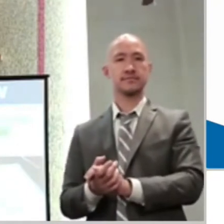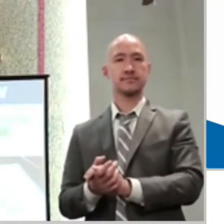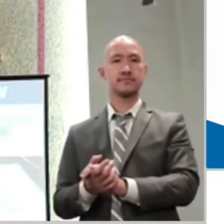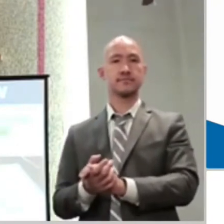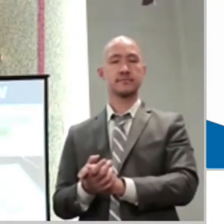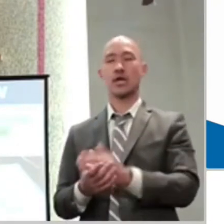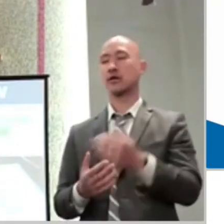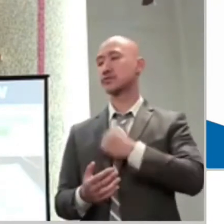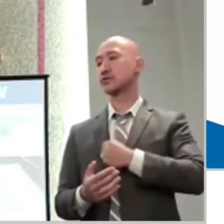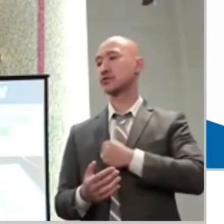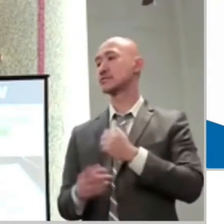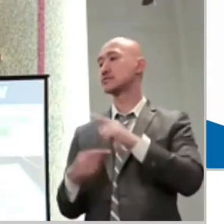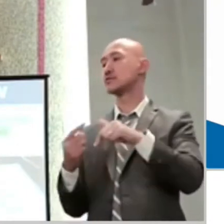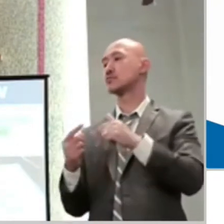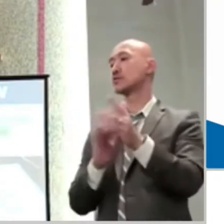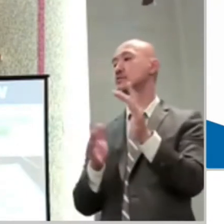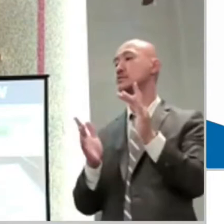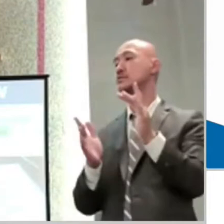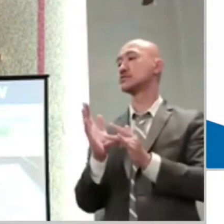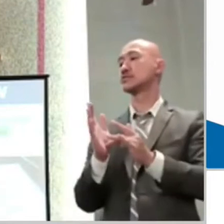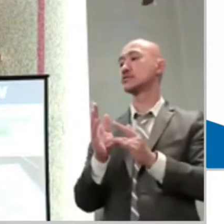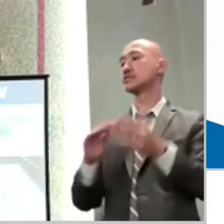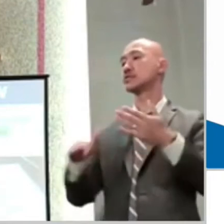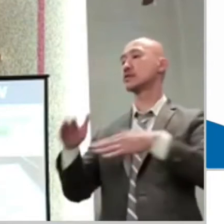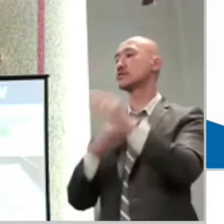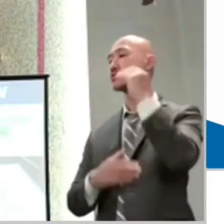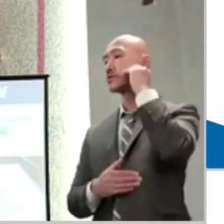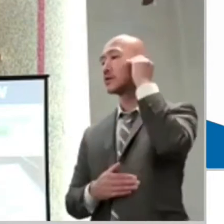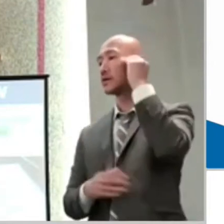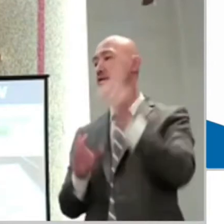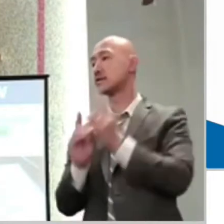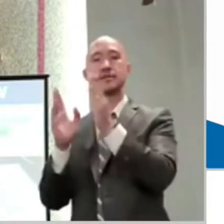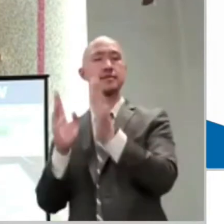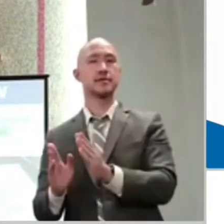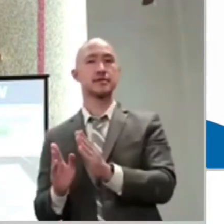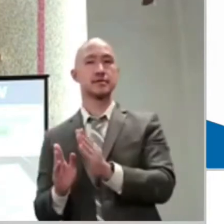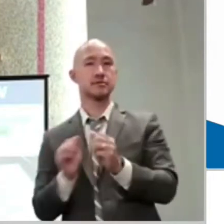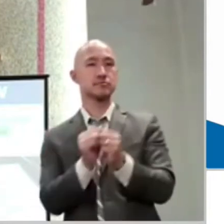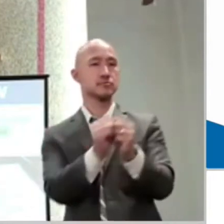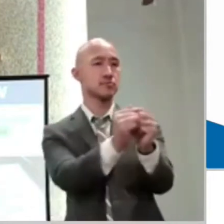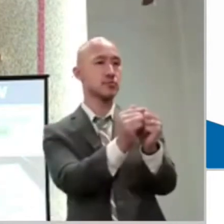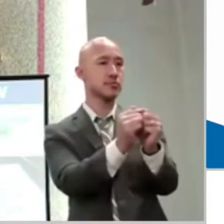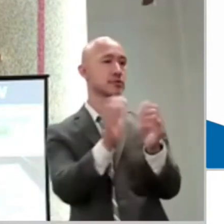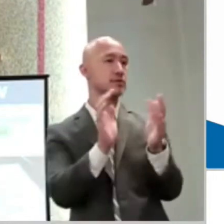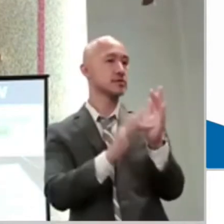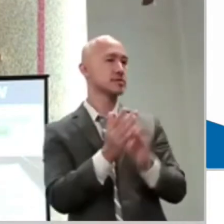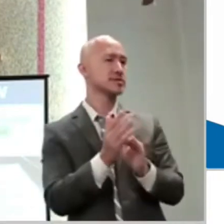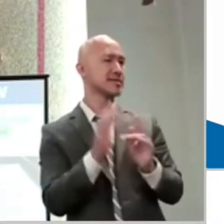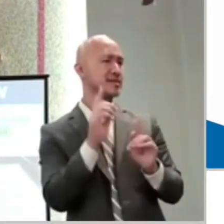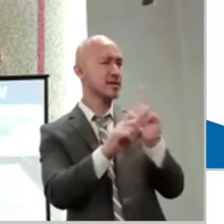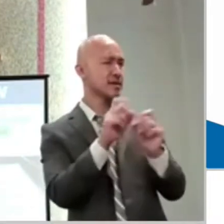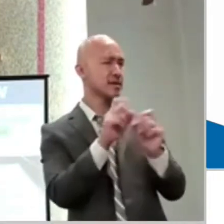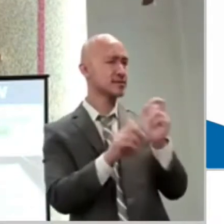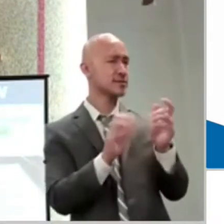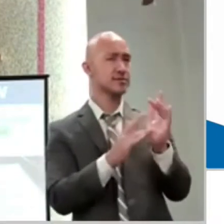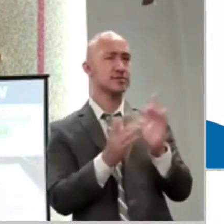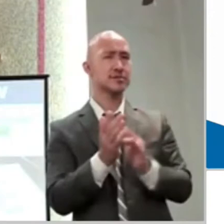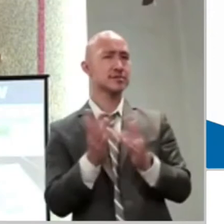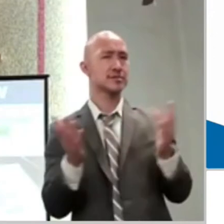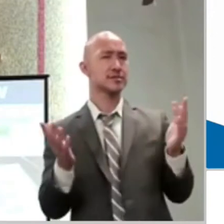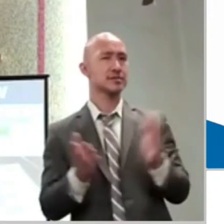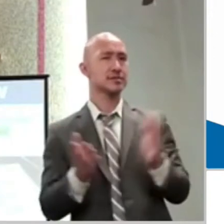They were wondering. And sometimes we wonder, too, like them. Why didn't something that we expect from God happen?